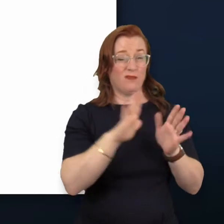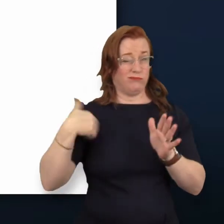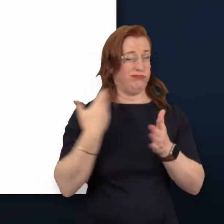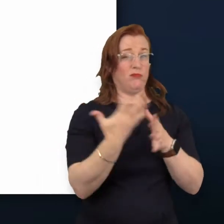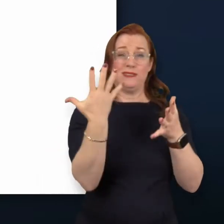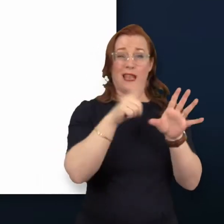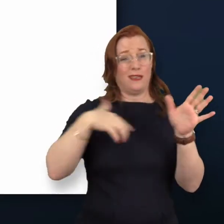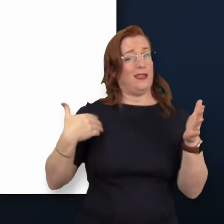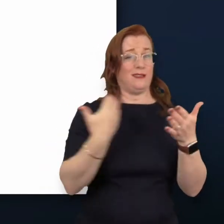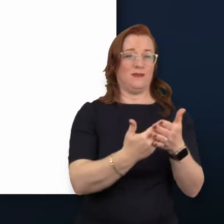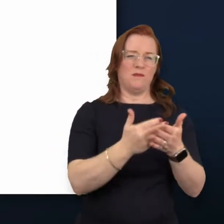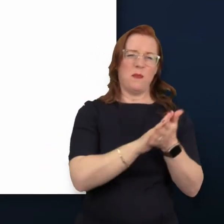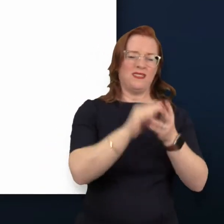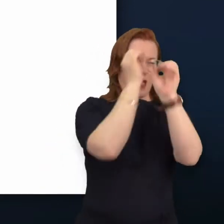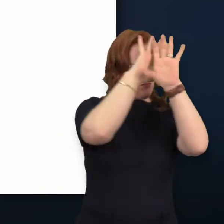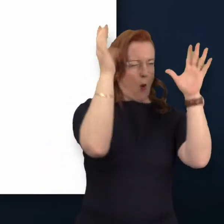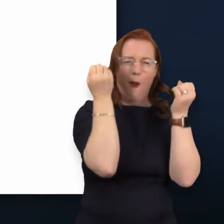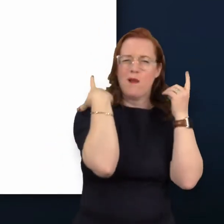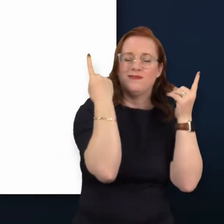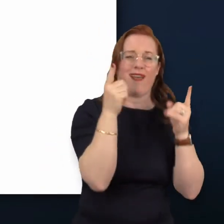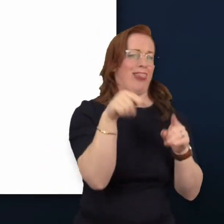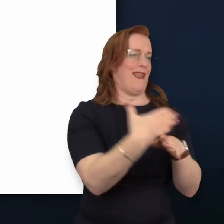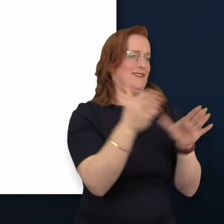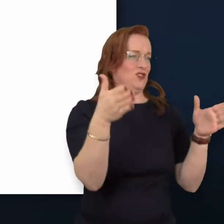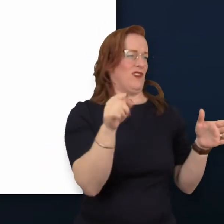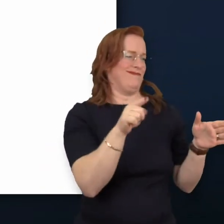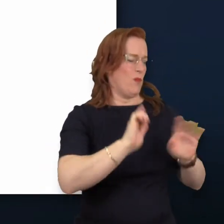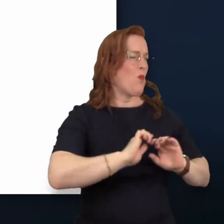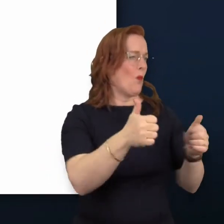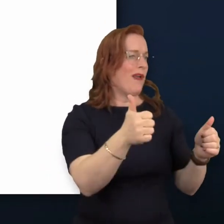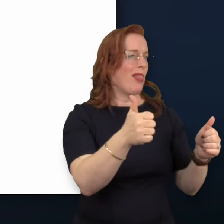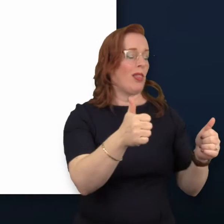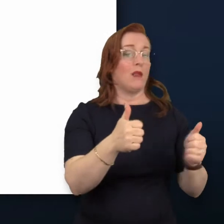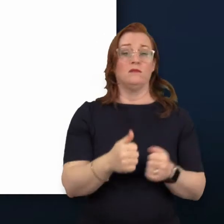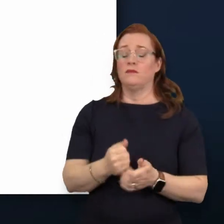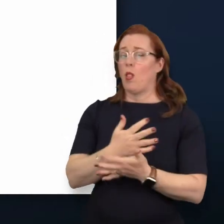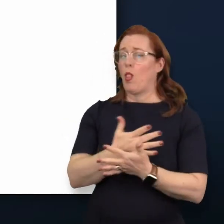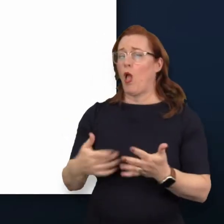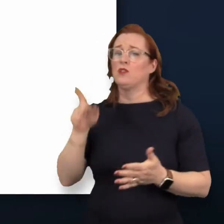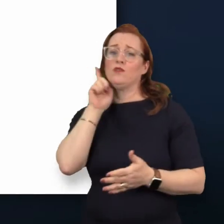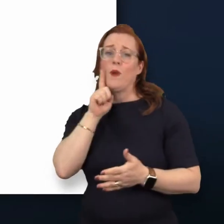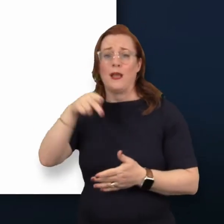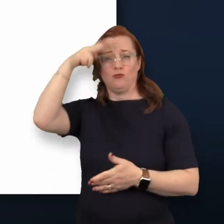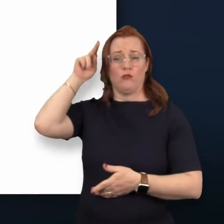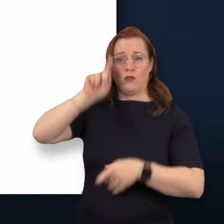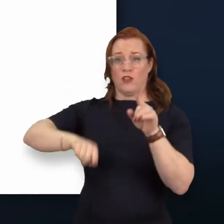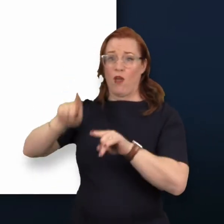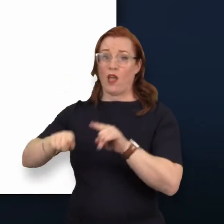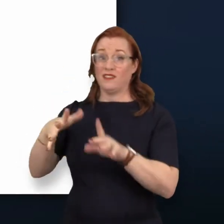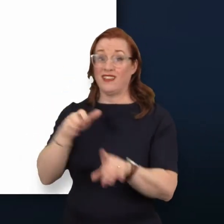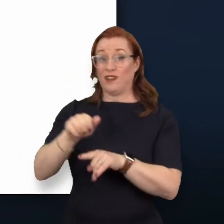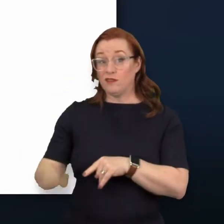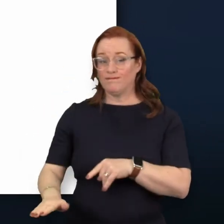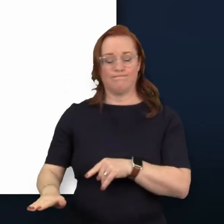understand the industry very well. Like many neurodiverse women, I received a late diagnosis